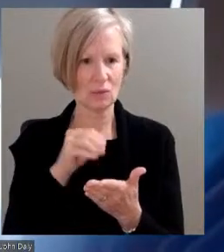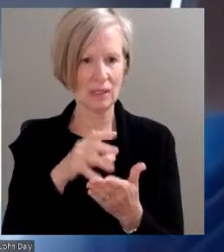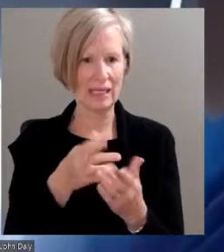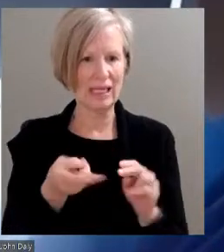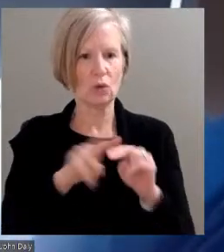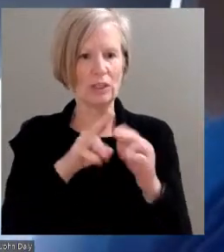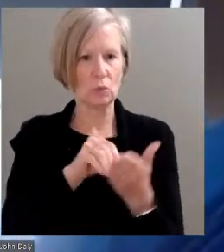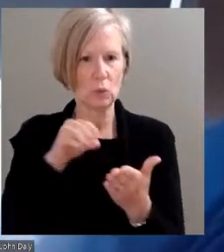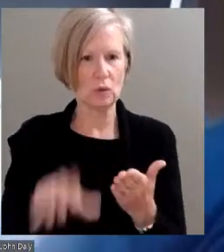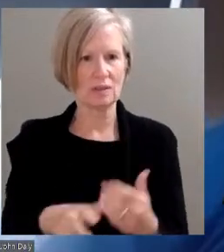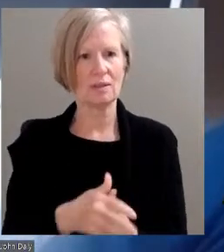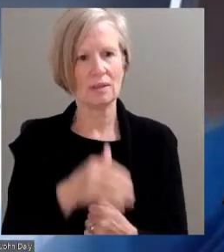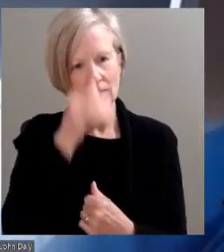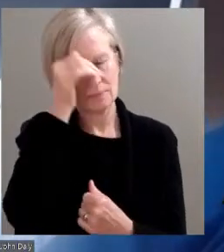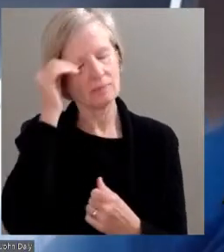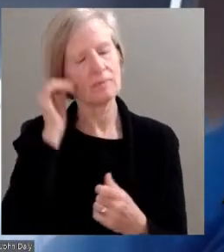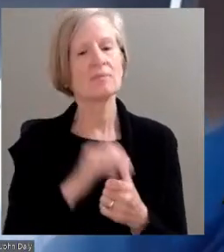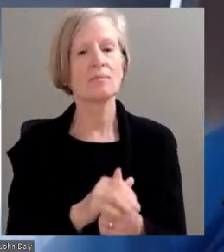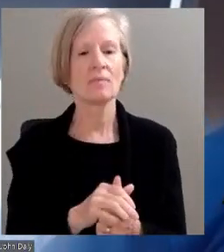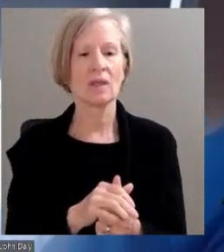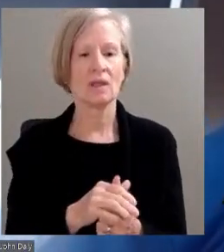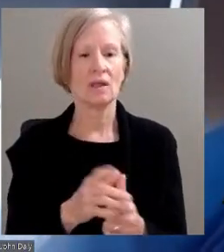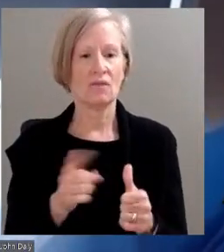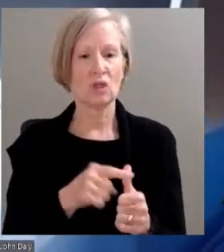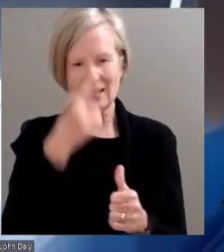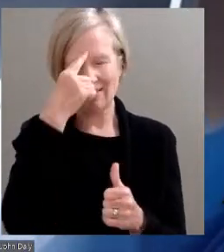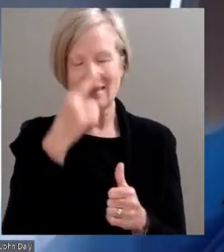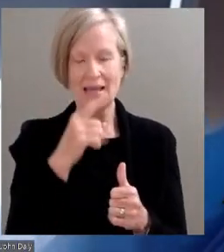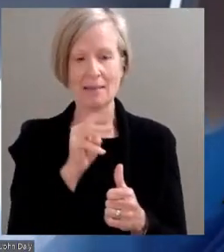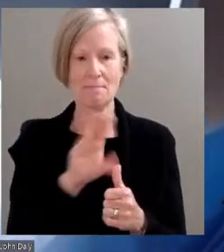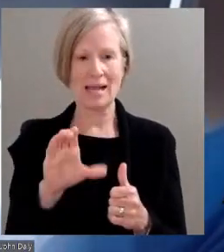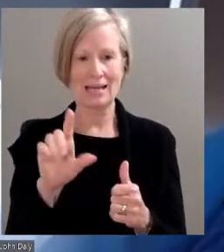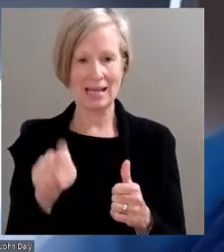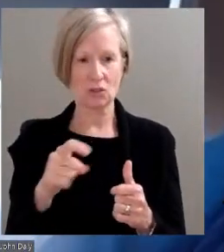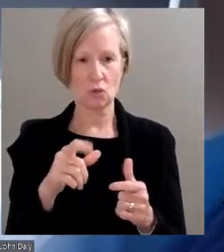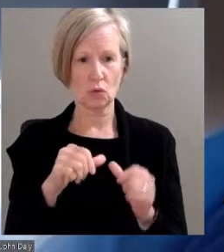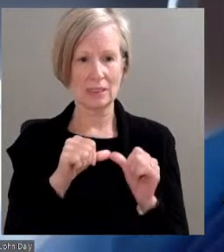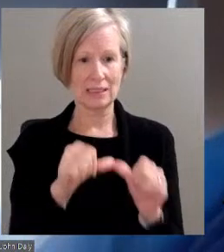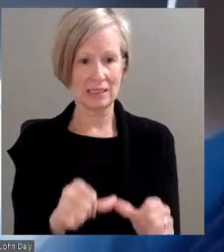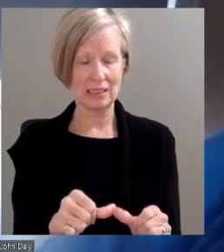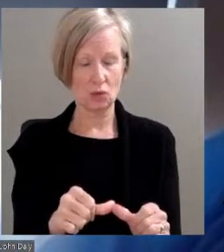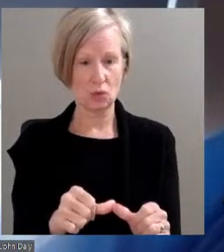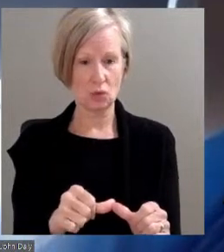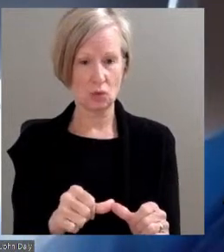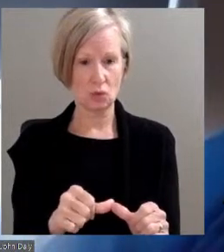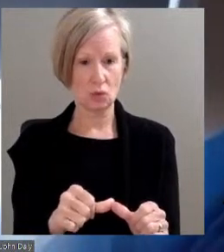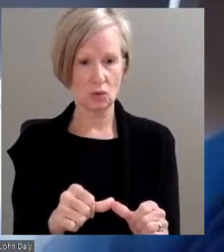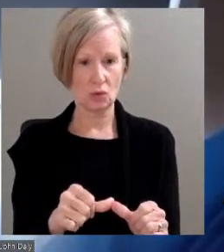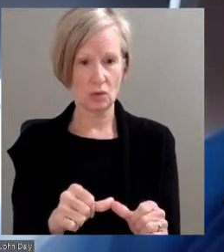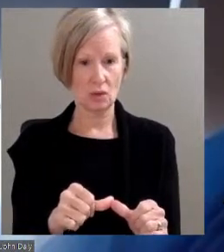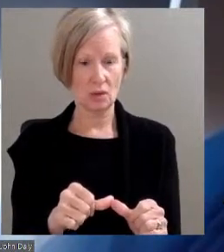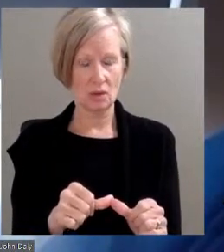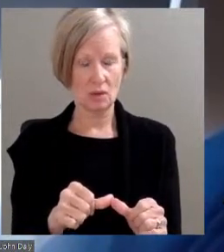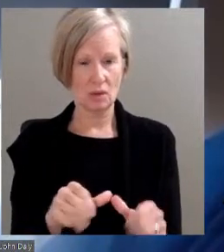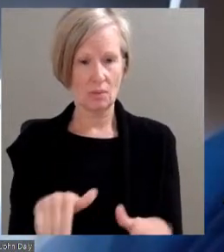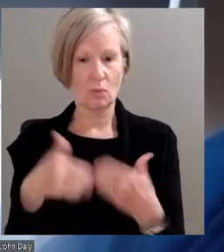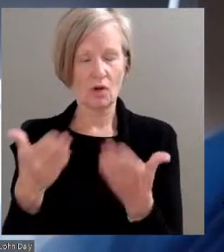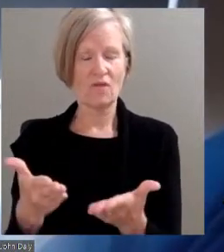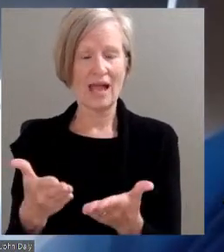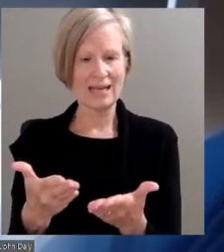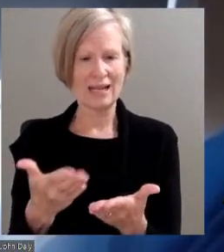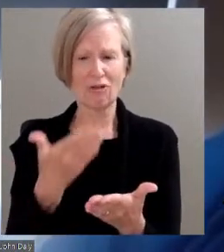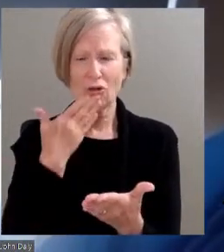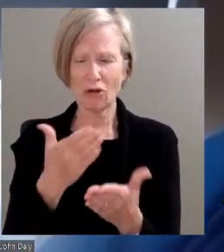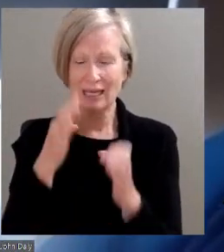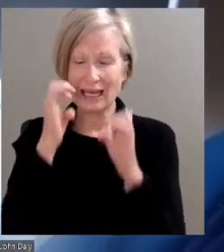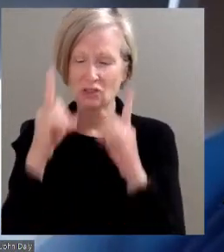First of all, I think that Mott has to continue providing the quality of education that it hasn't passed